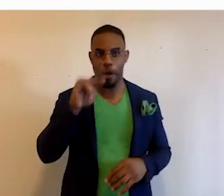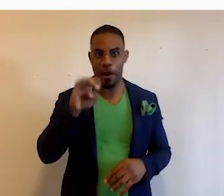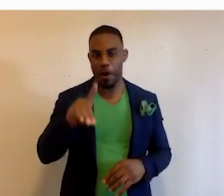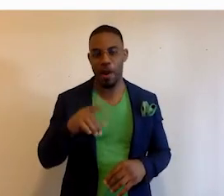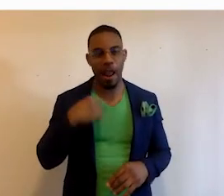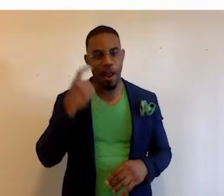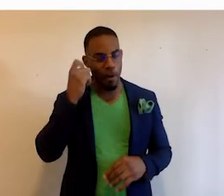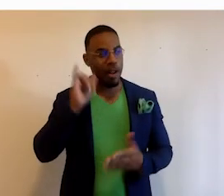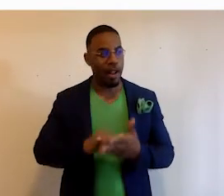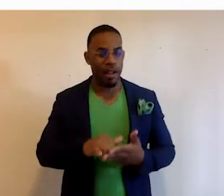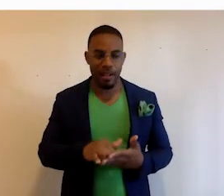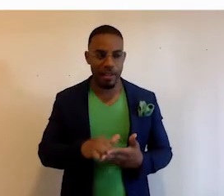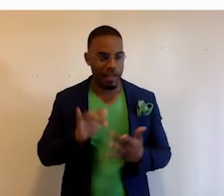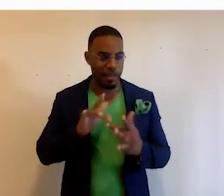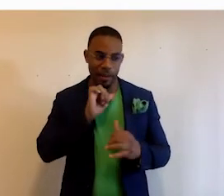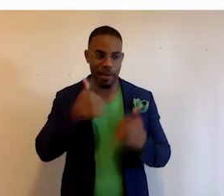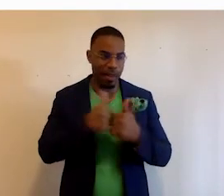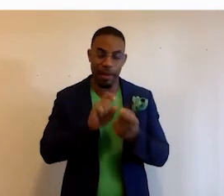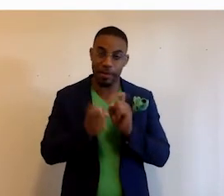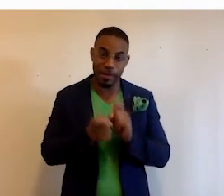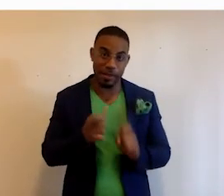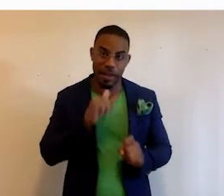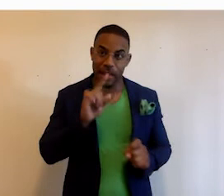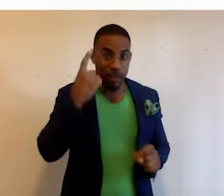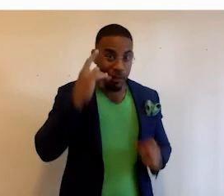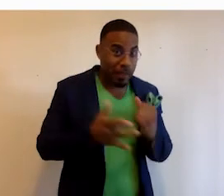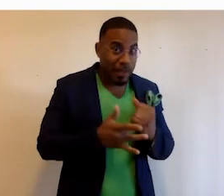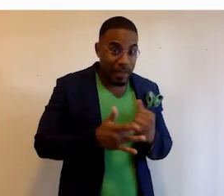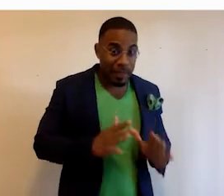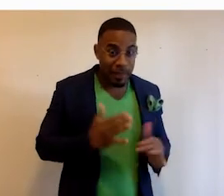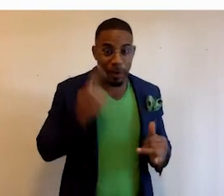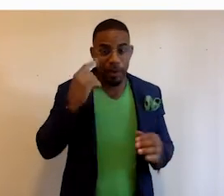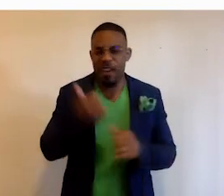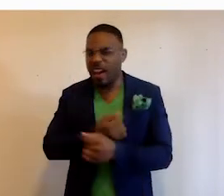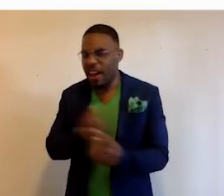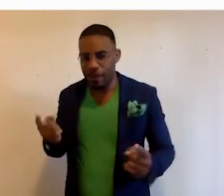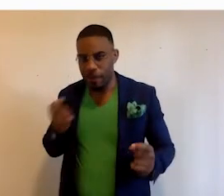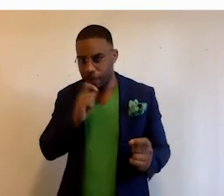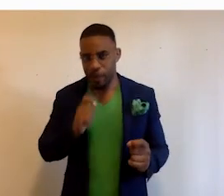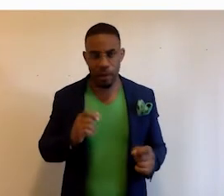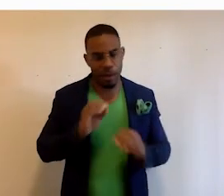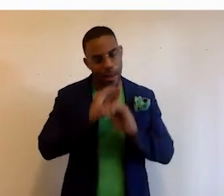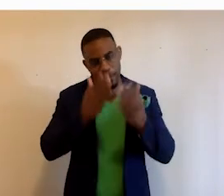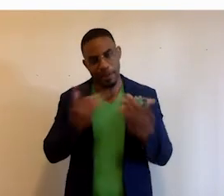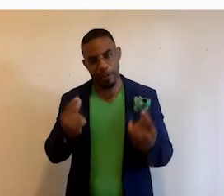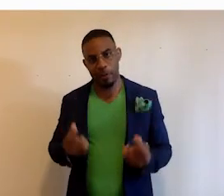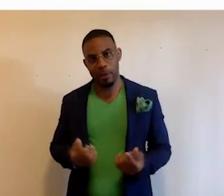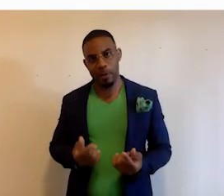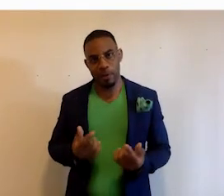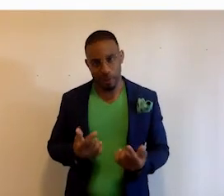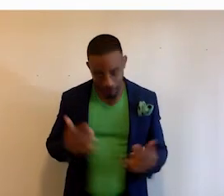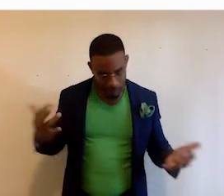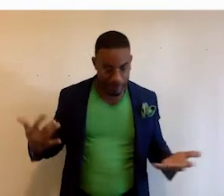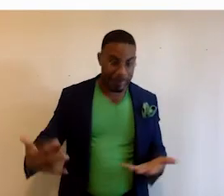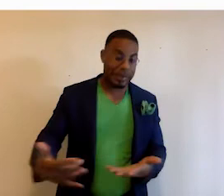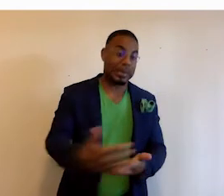realized that the internet was going to be another game changer, and not just for techies this time, for everyone. So the obvious thing to do was gather